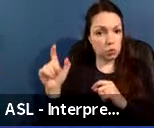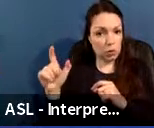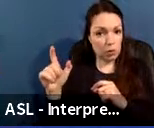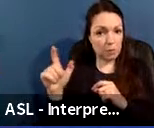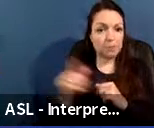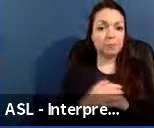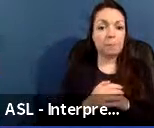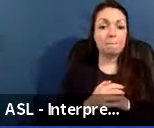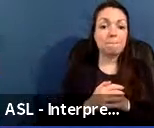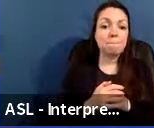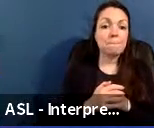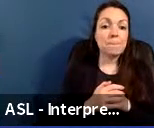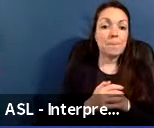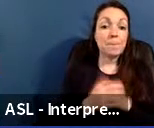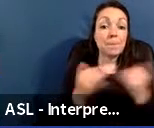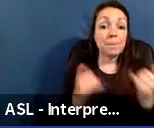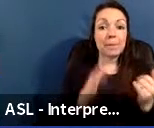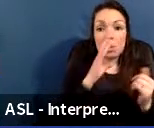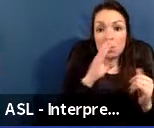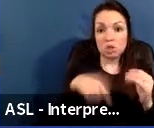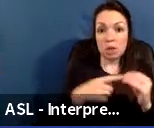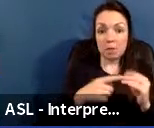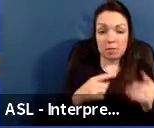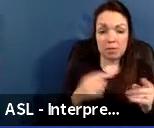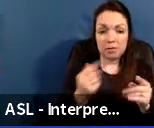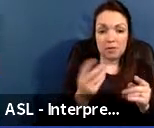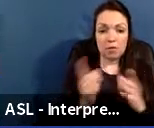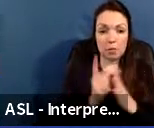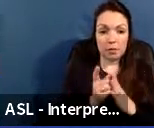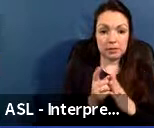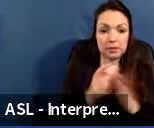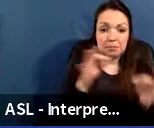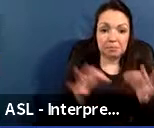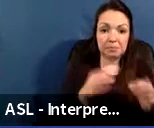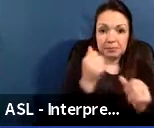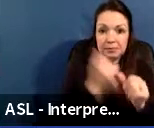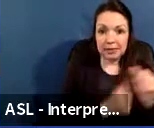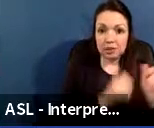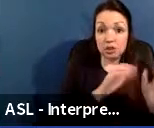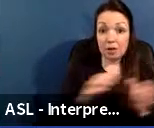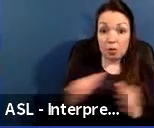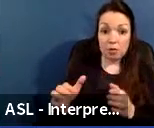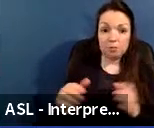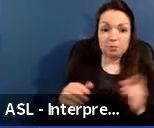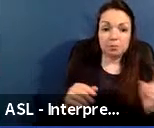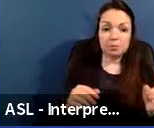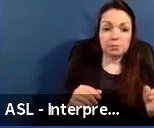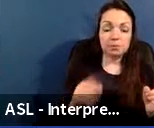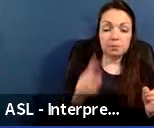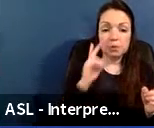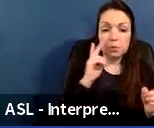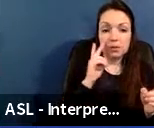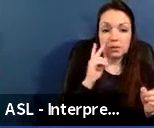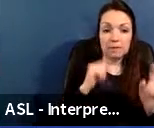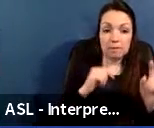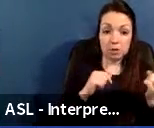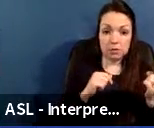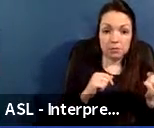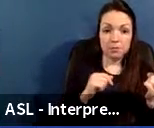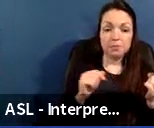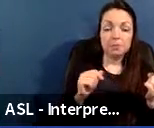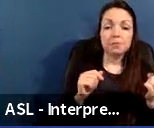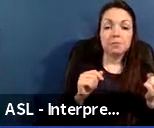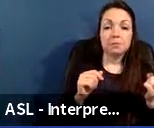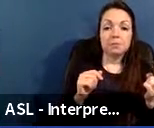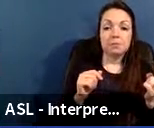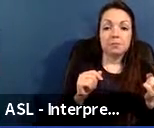minutes walking you through and explaining each of the categories. The first one you see on the screen right now will provide some